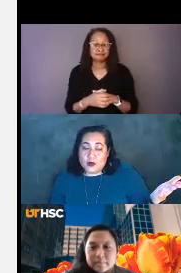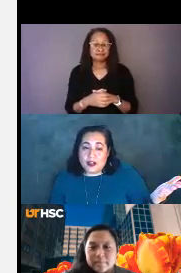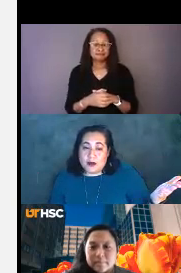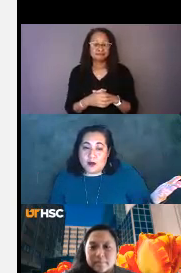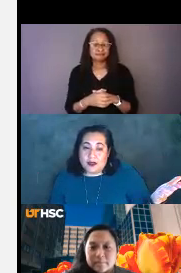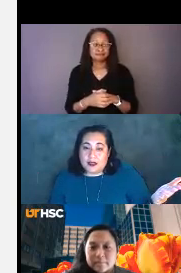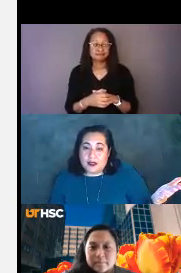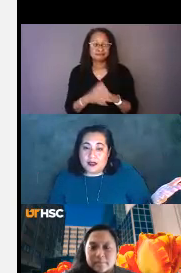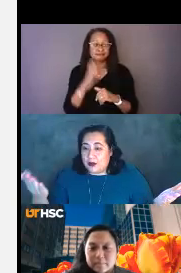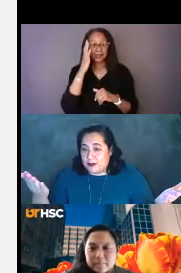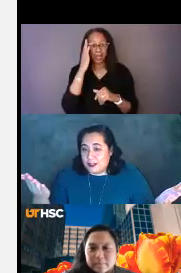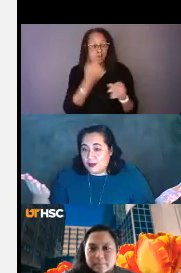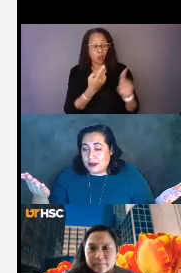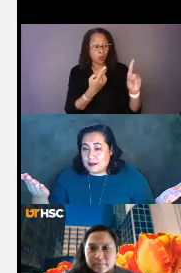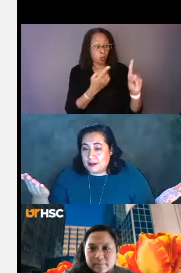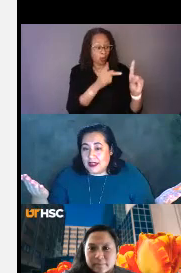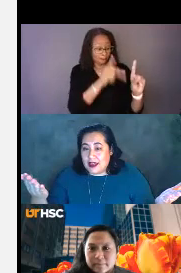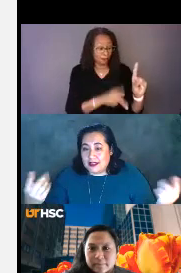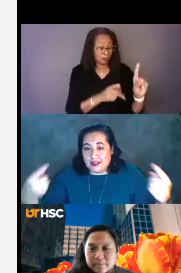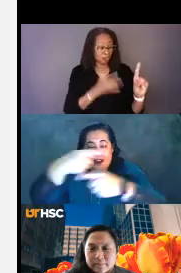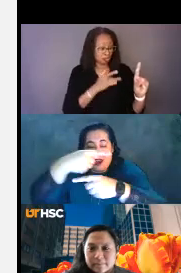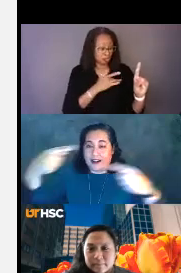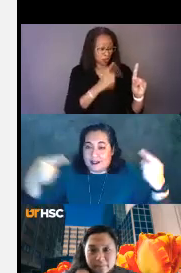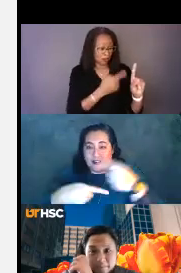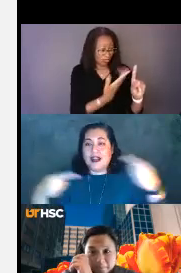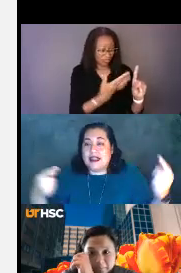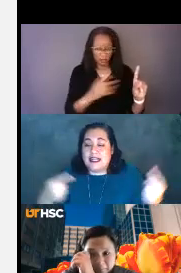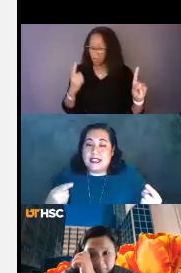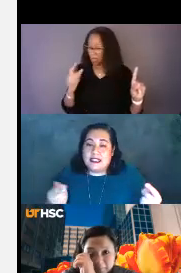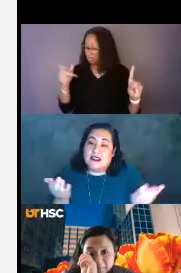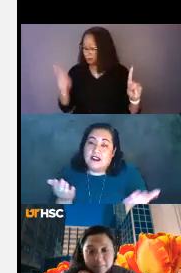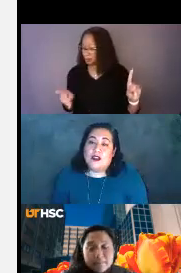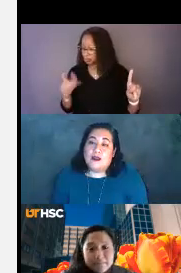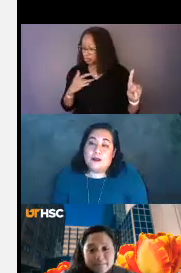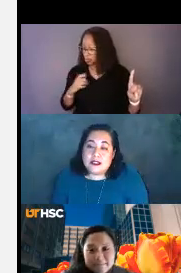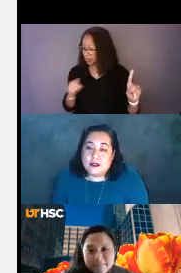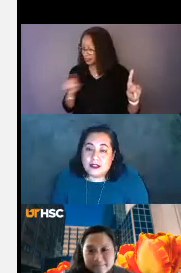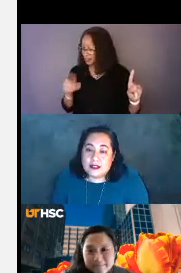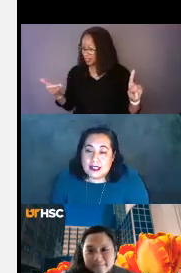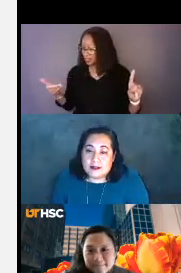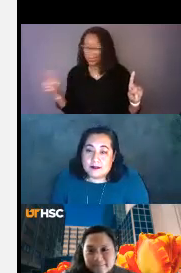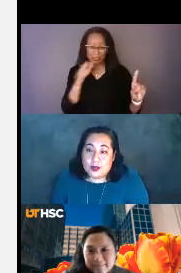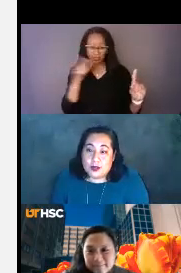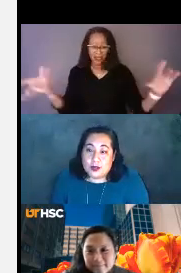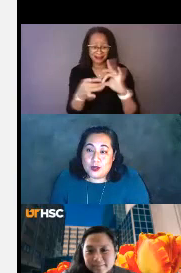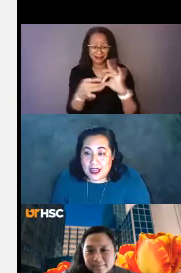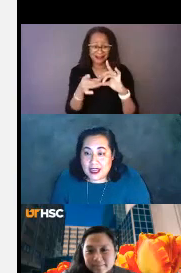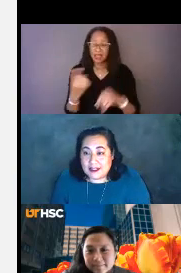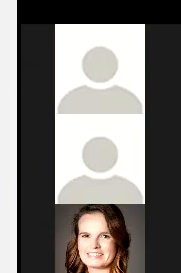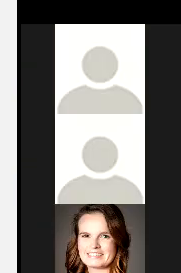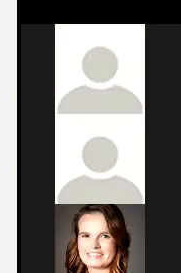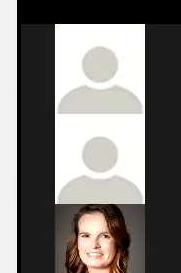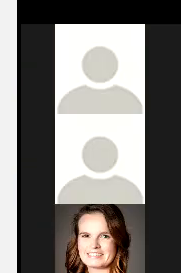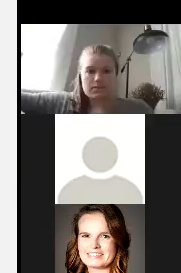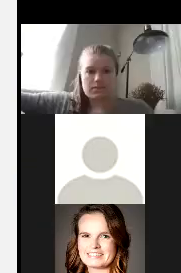is worried about one thing and another person is worried about something else and they're not connecting. And the only person who can see usually both sides